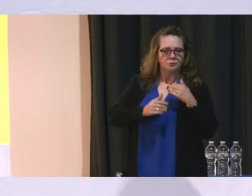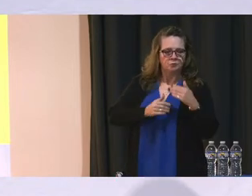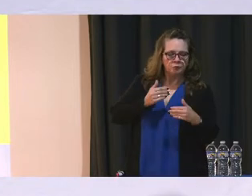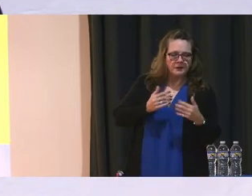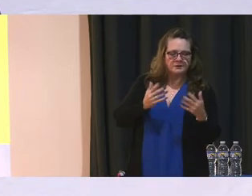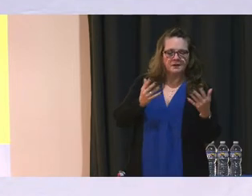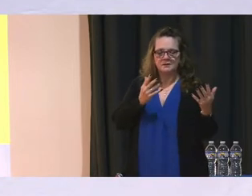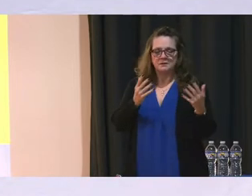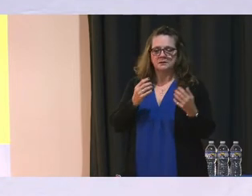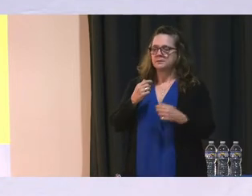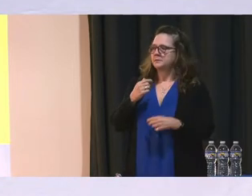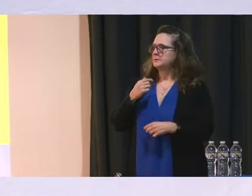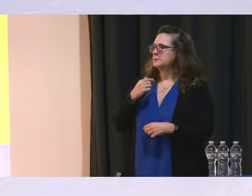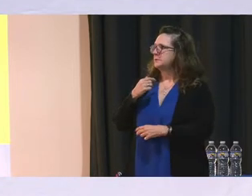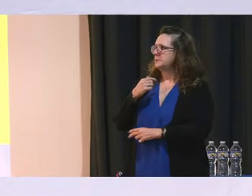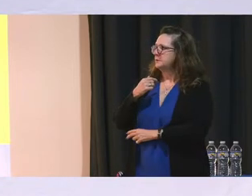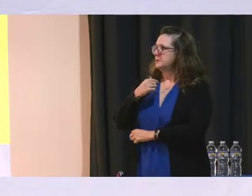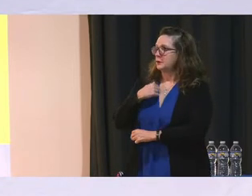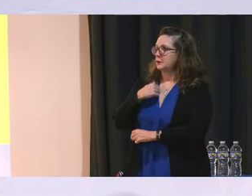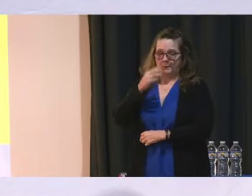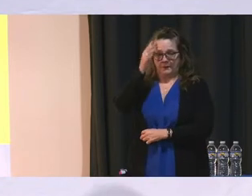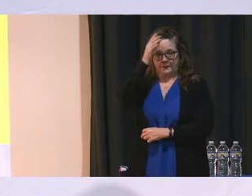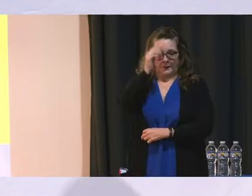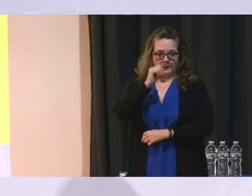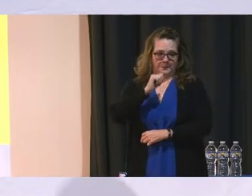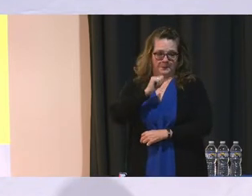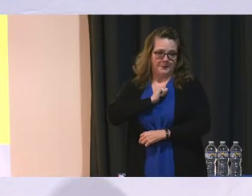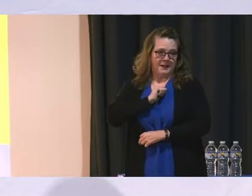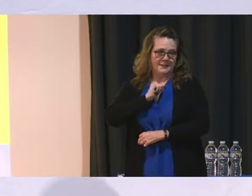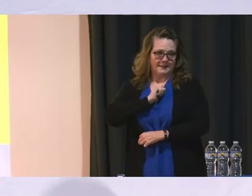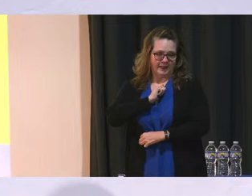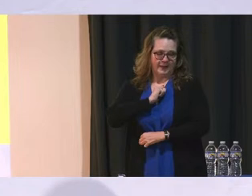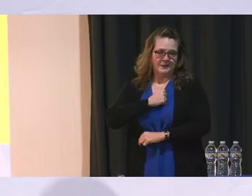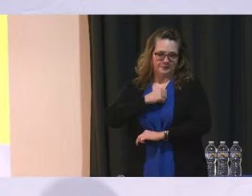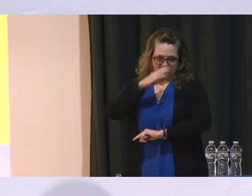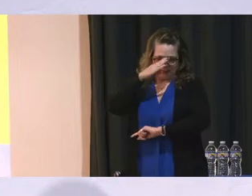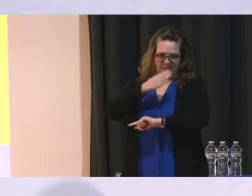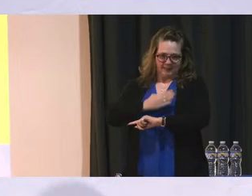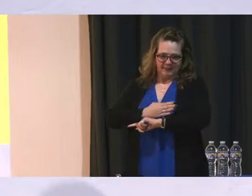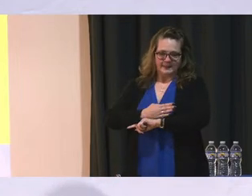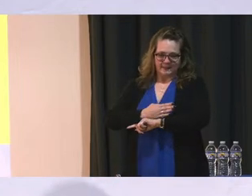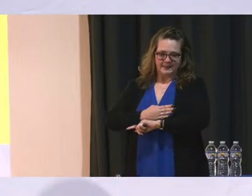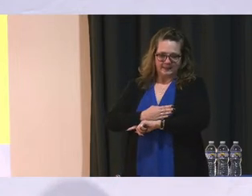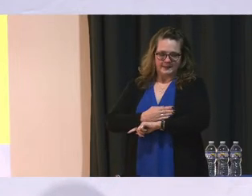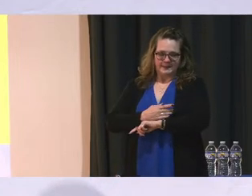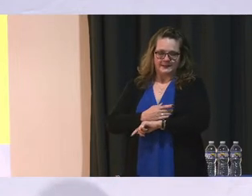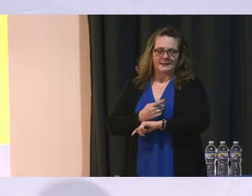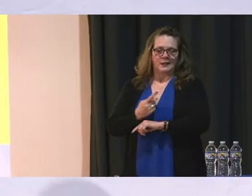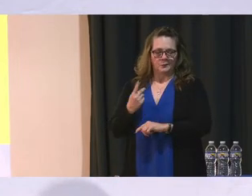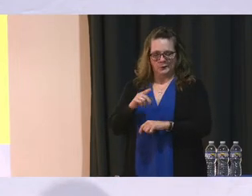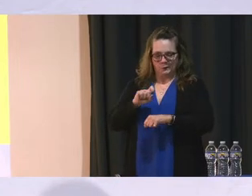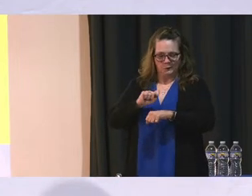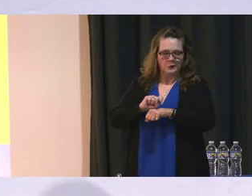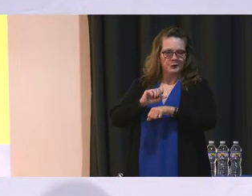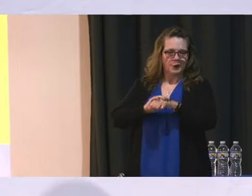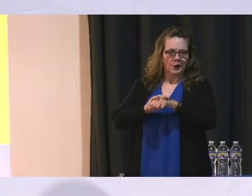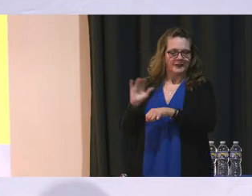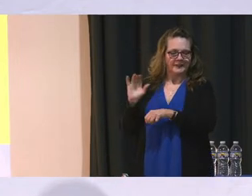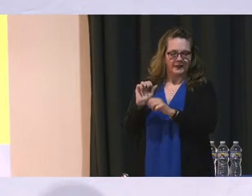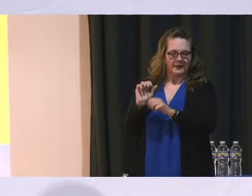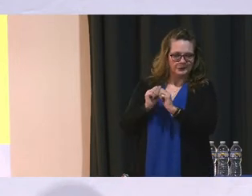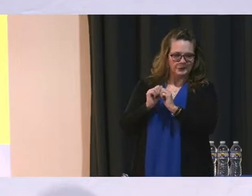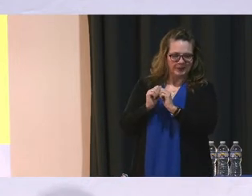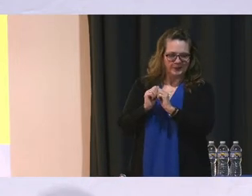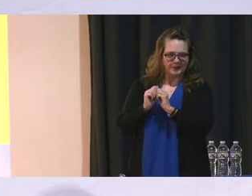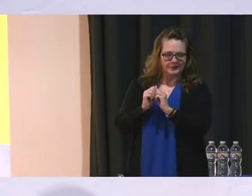I'm actually dealing with it as a father as well. My son is using Canvas. We were actually on it just